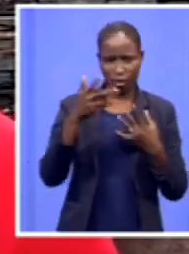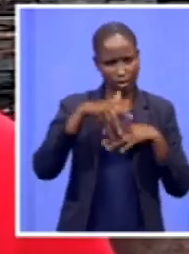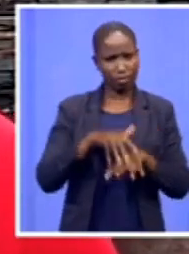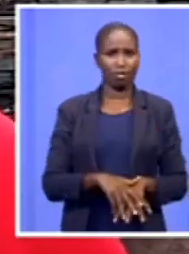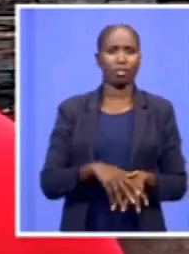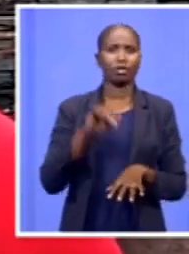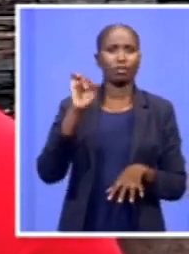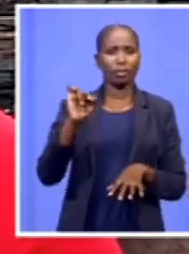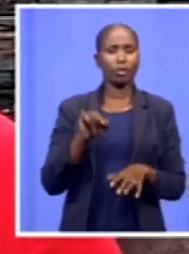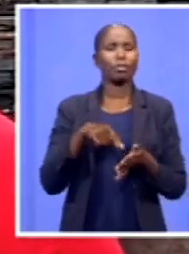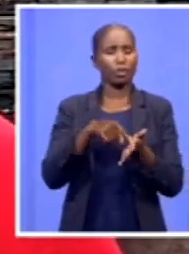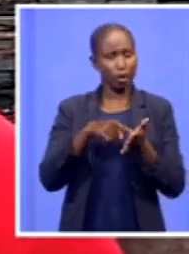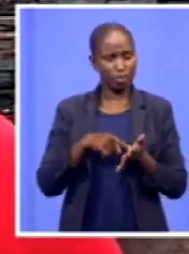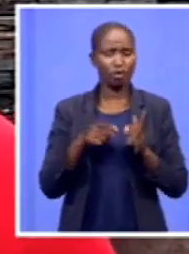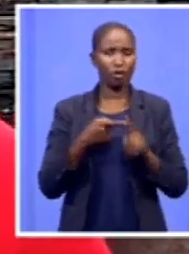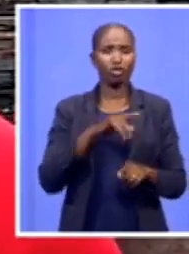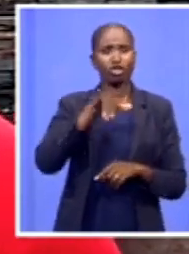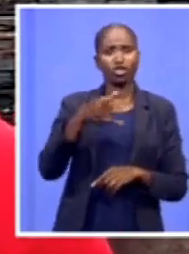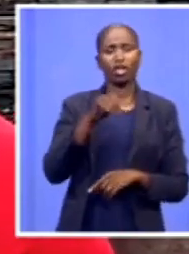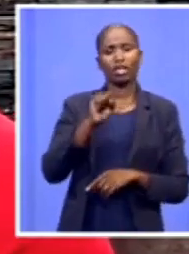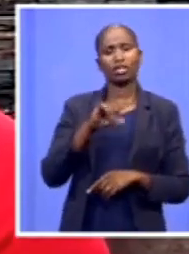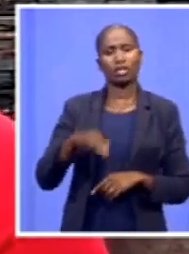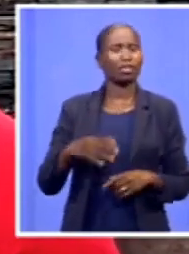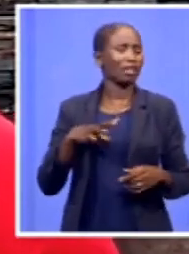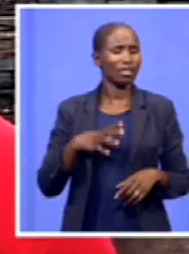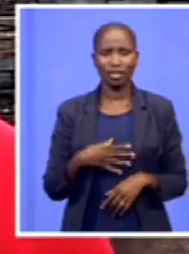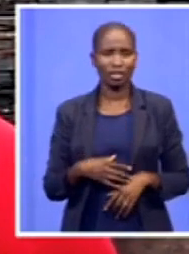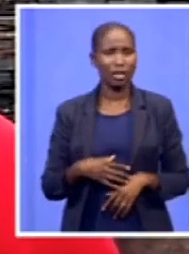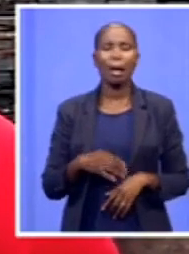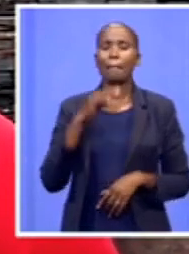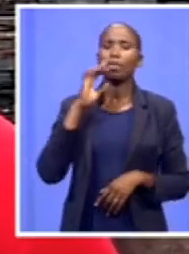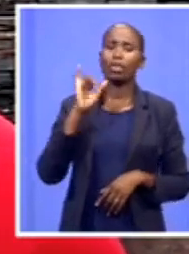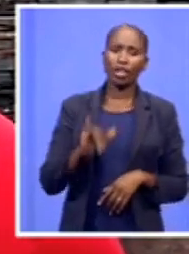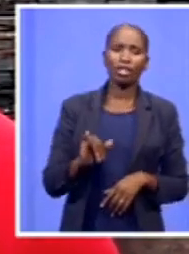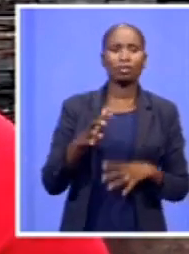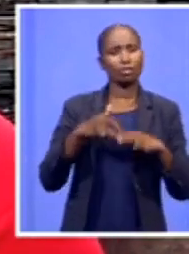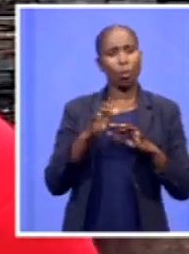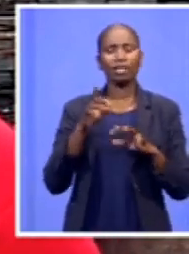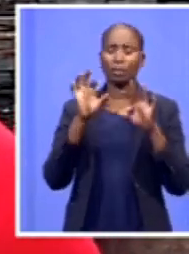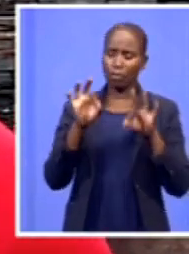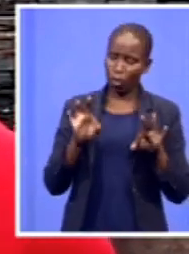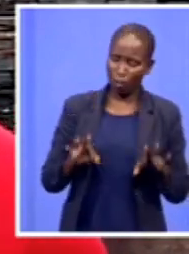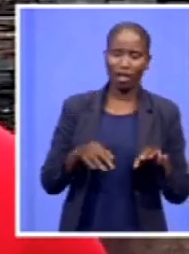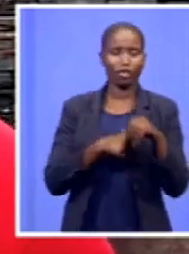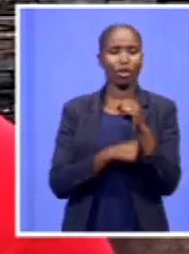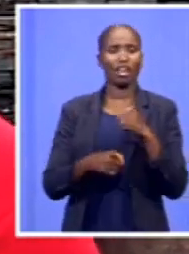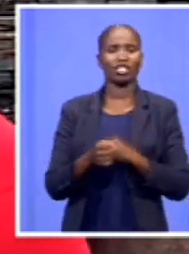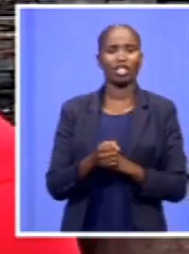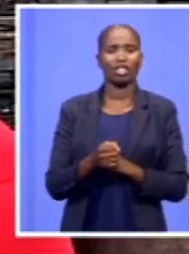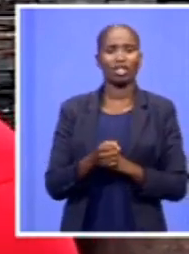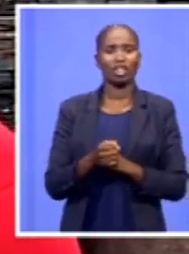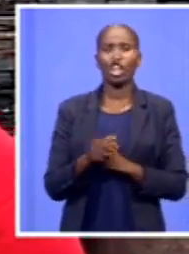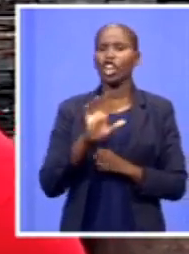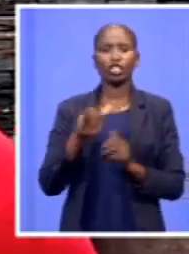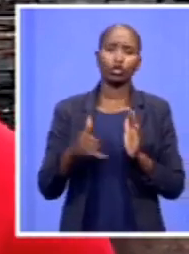It is a recognized and a proper structure. It's a lawful structure that JSC. So it's not some structure that was set up somewhere. It's